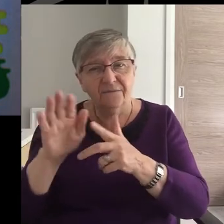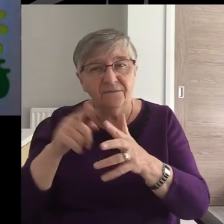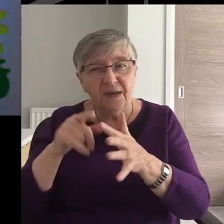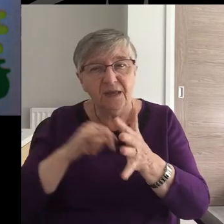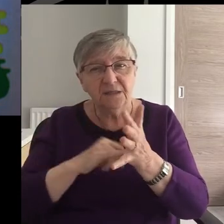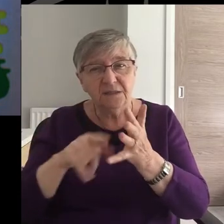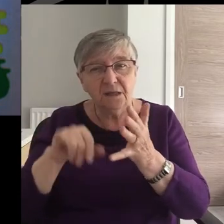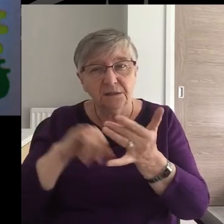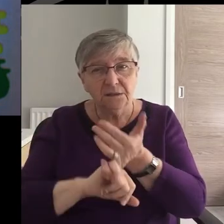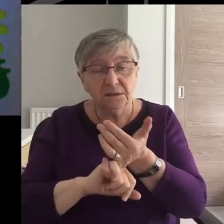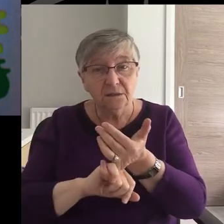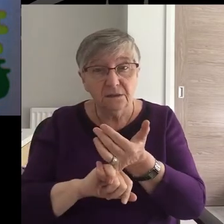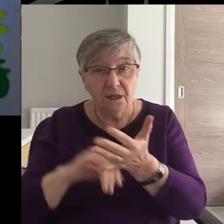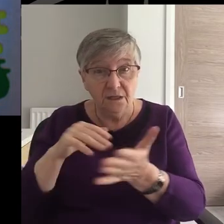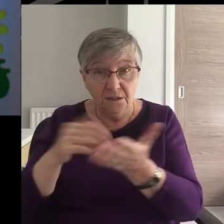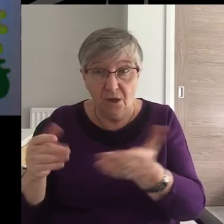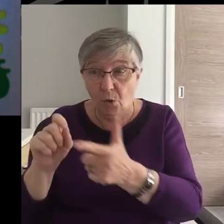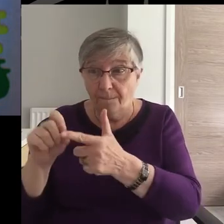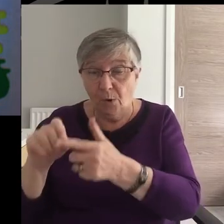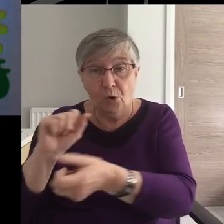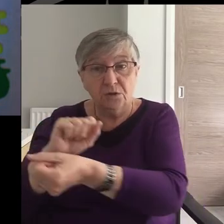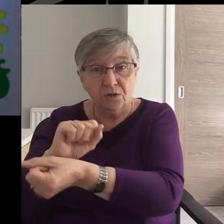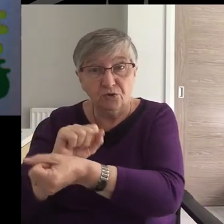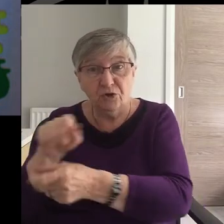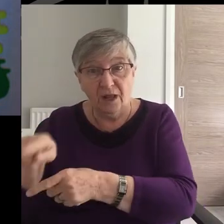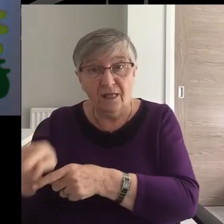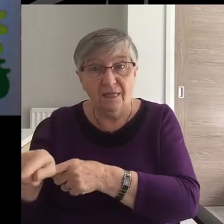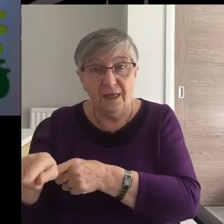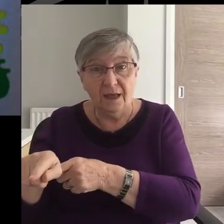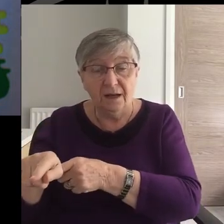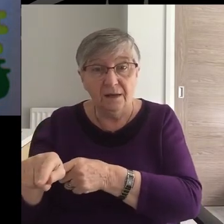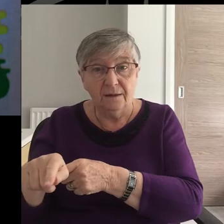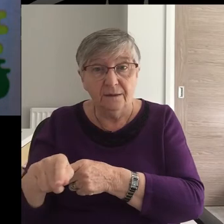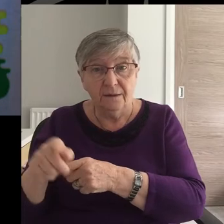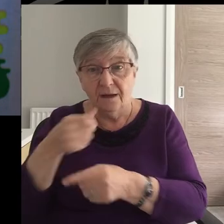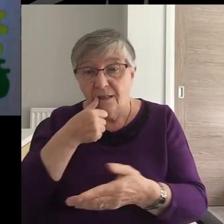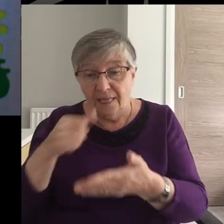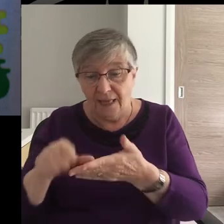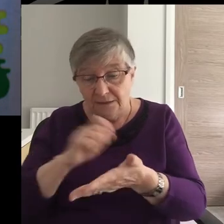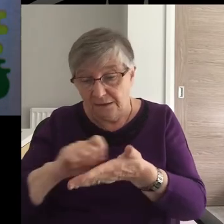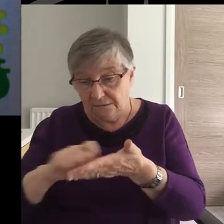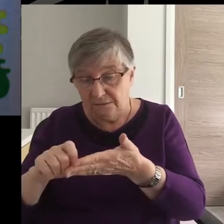Paul is currently in jail and where he's sending the letter from.